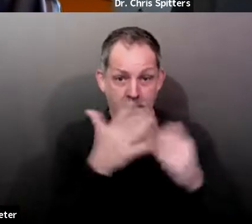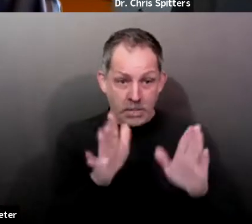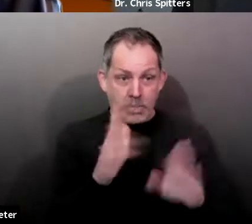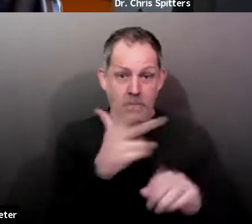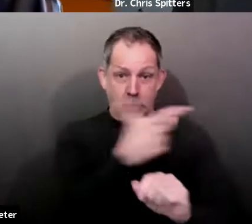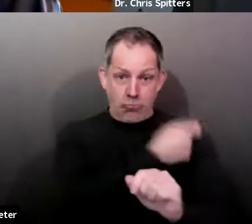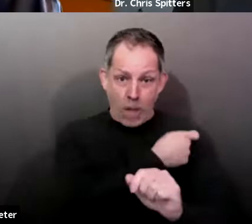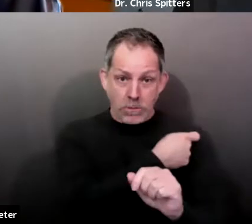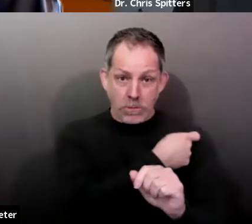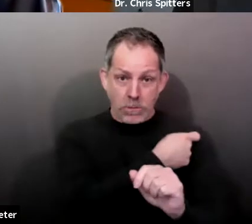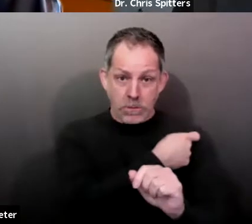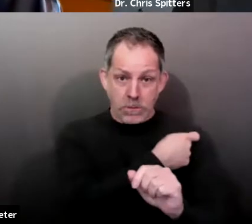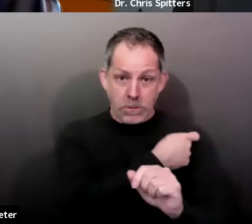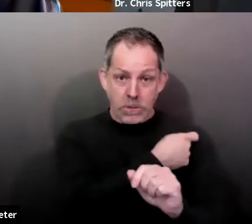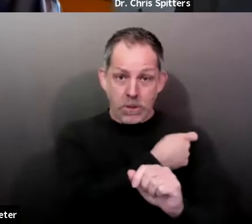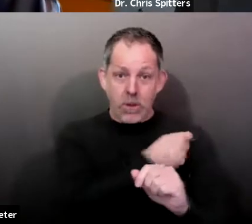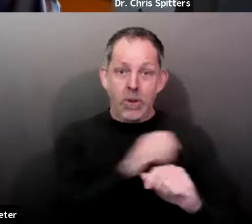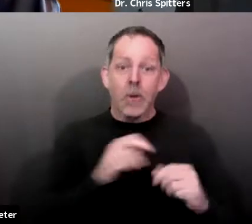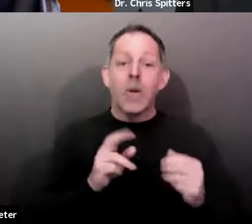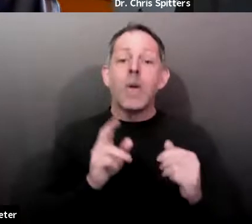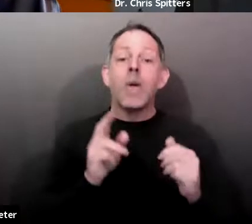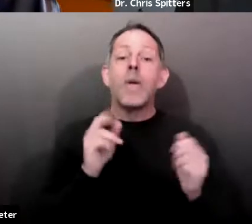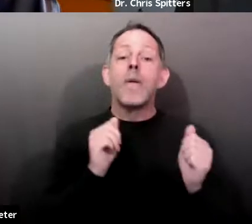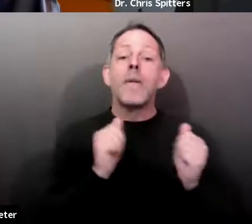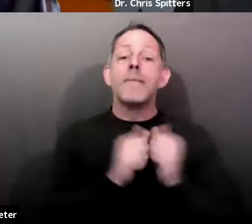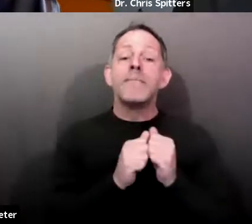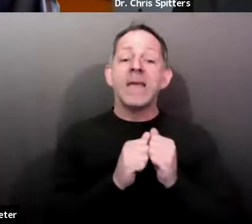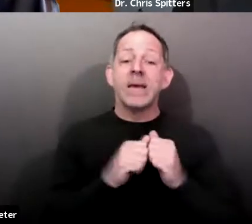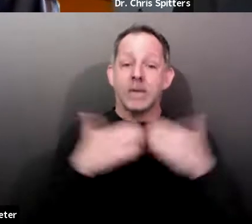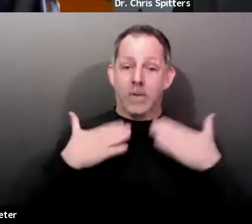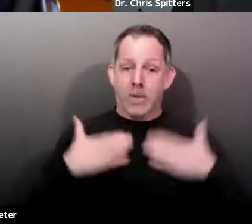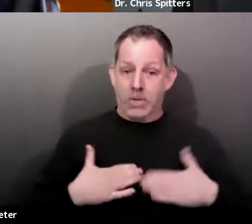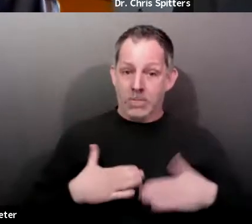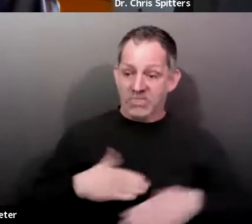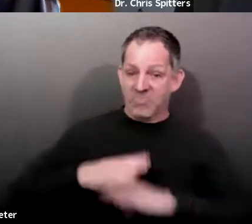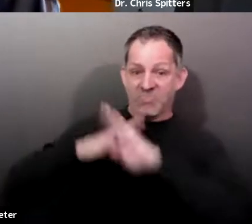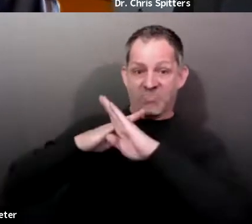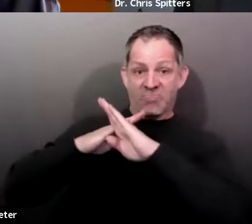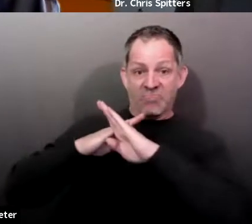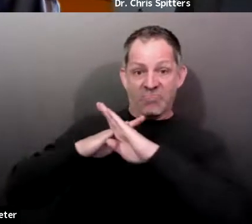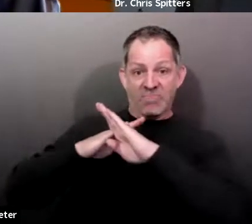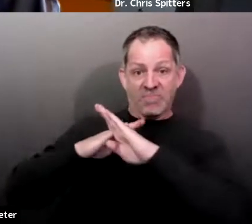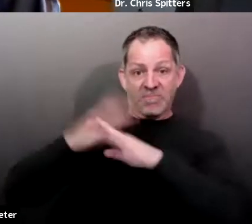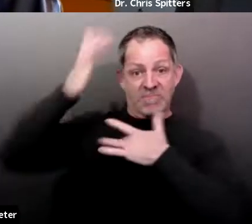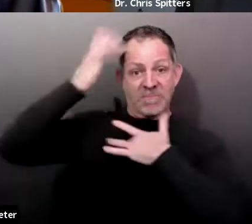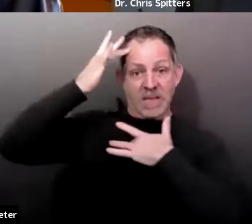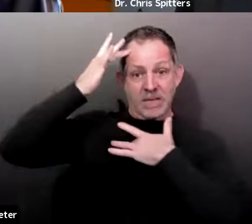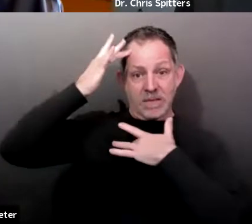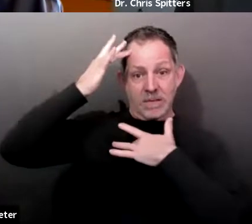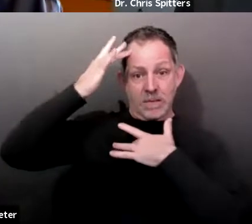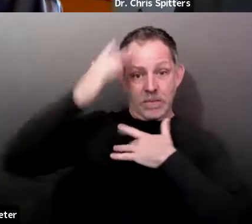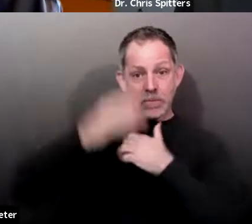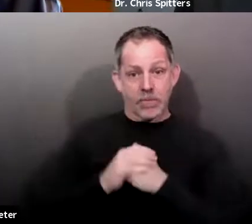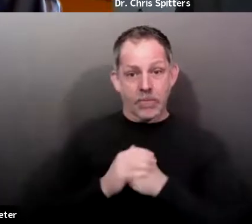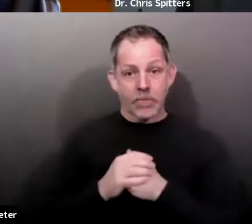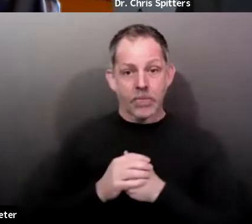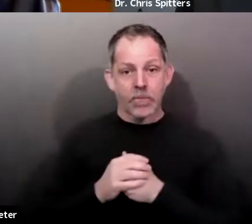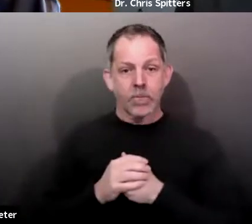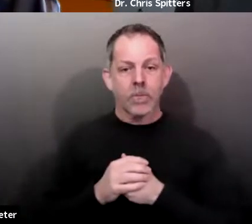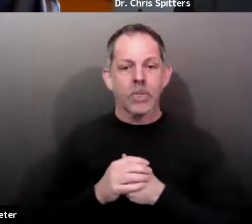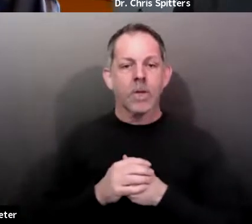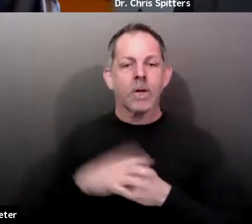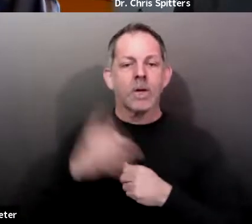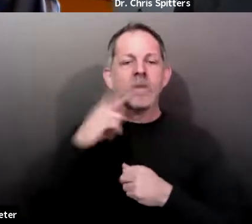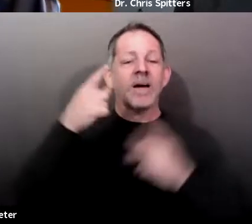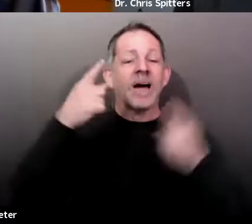humans, the prevention of infection with vaccine in communities like in South Africa, where that strain